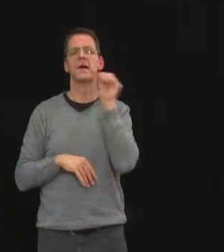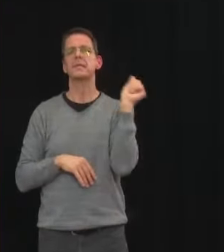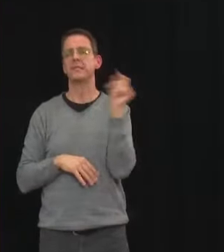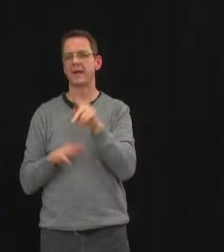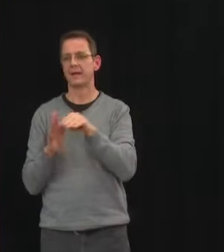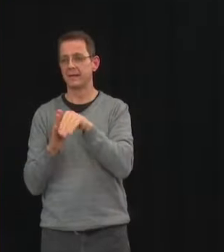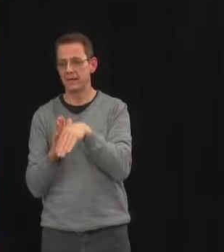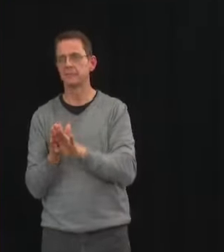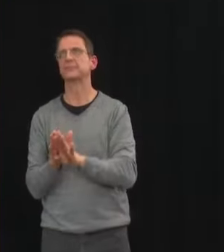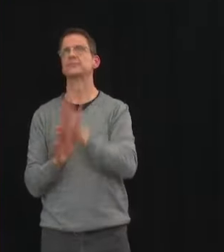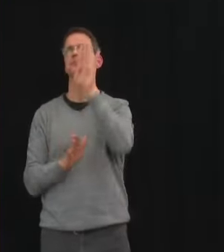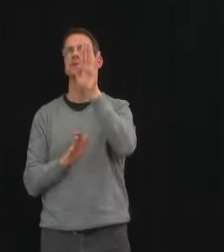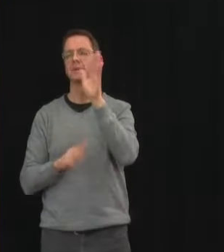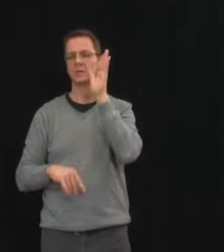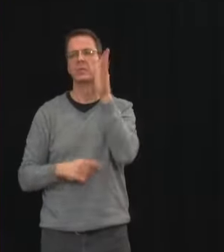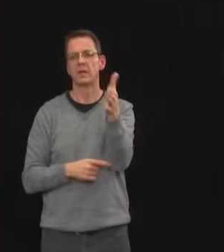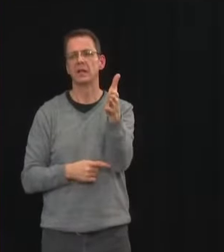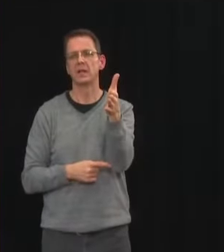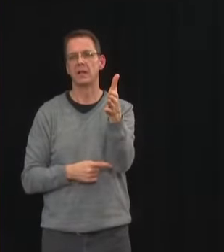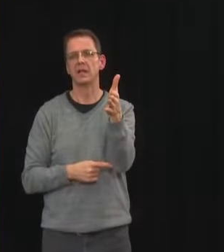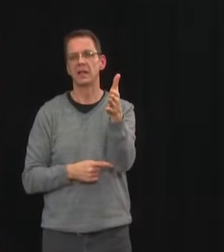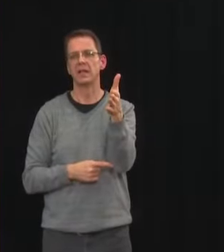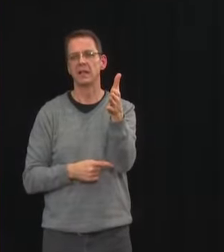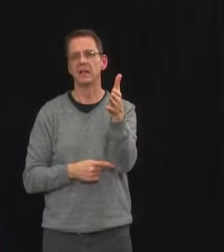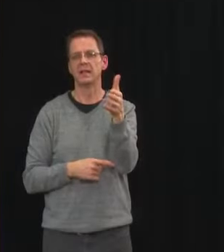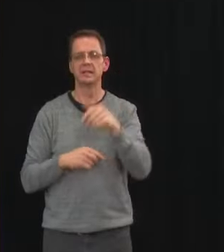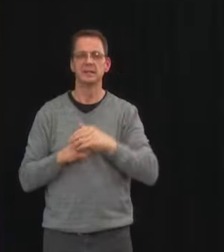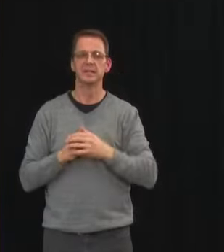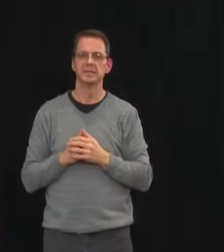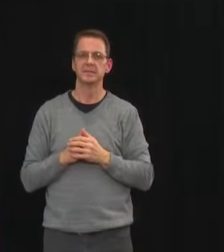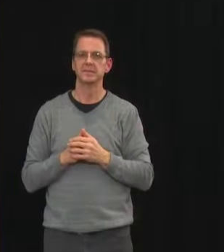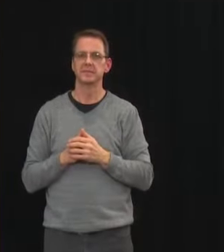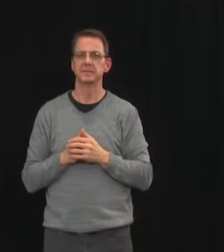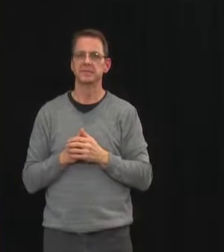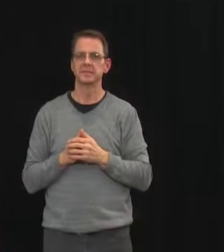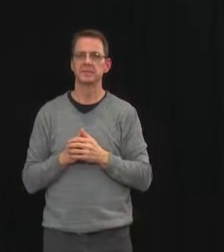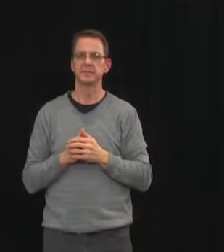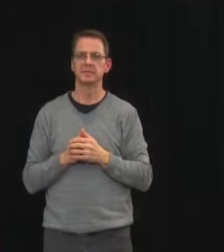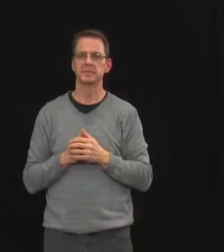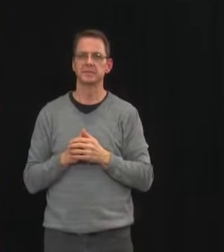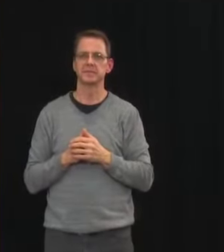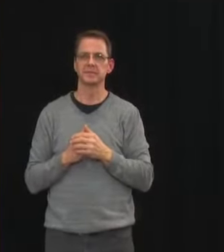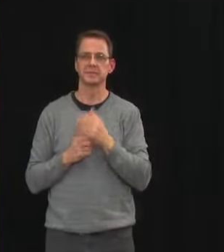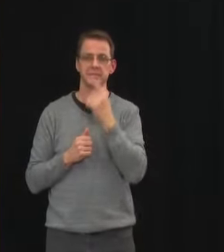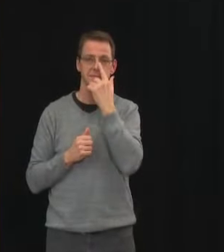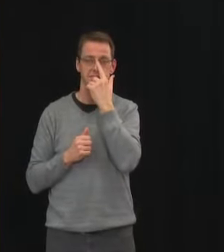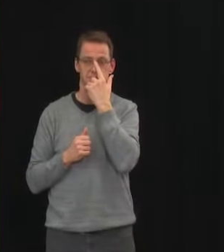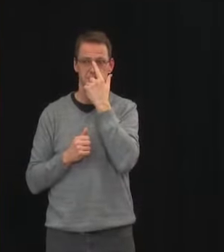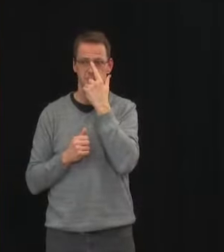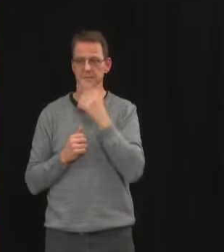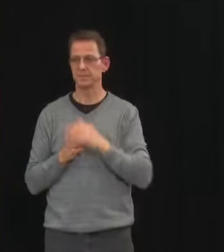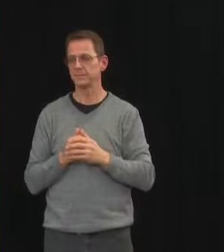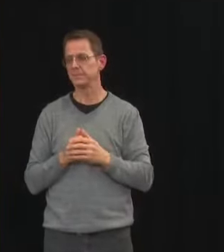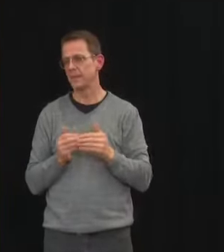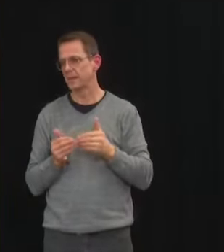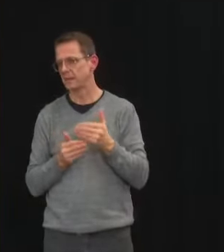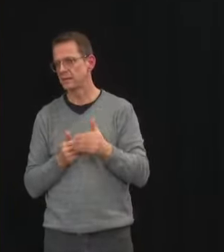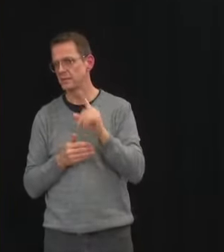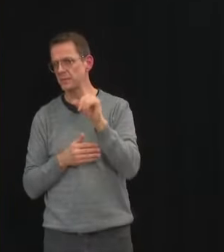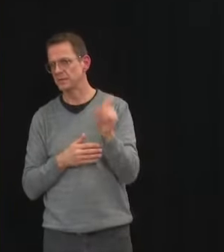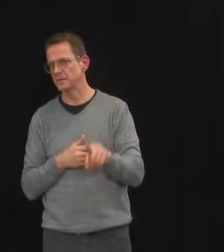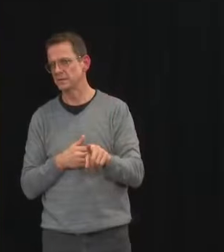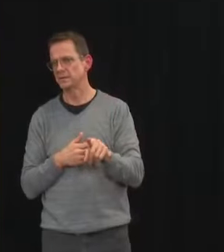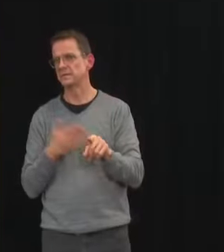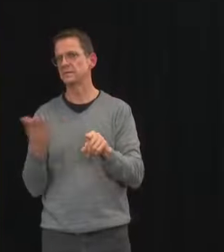operator can you please put through our next caller david staples edmonton journal